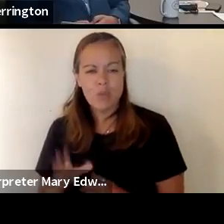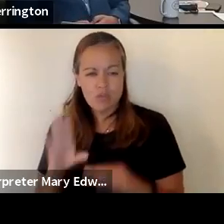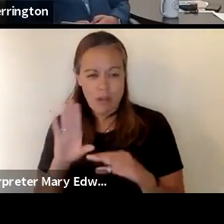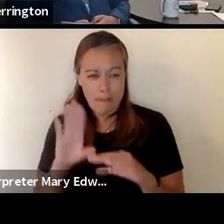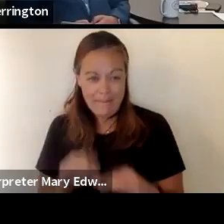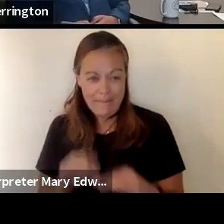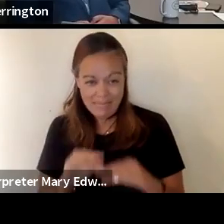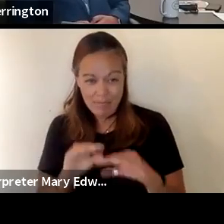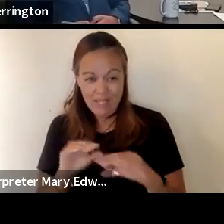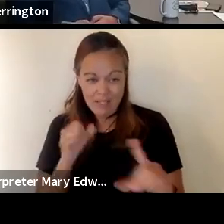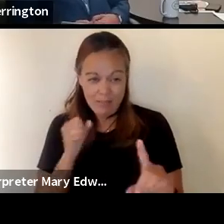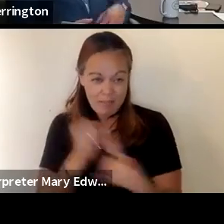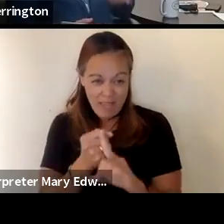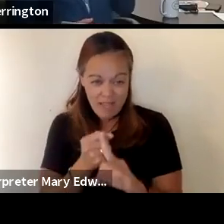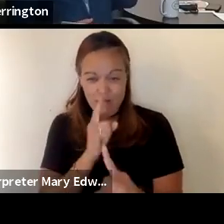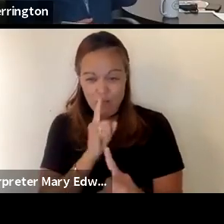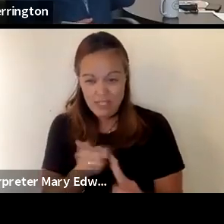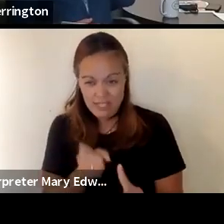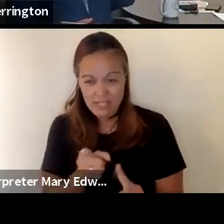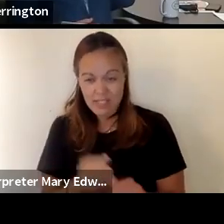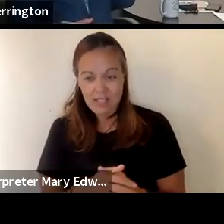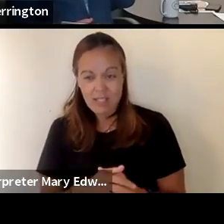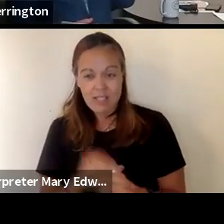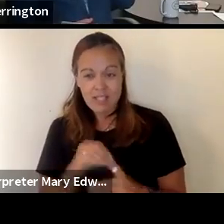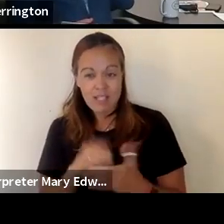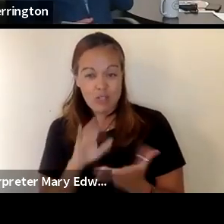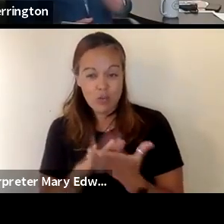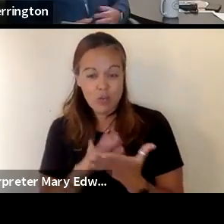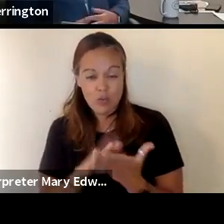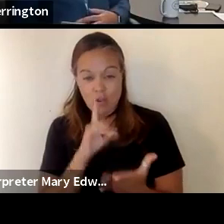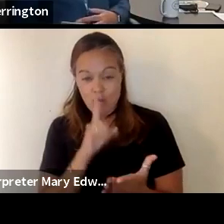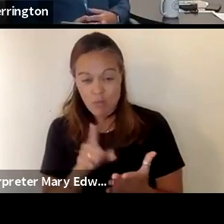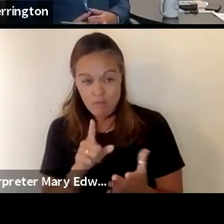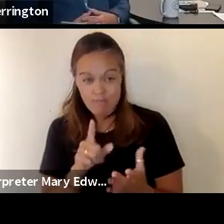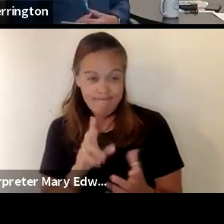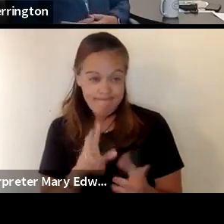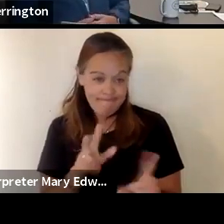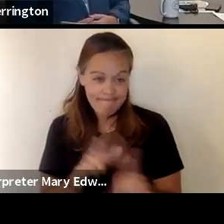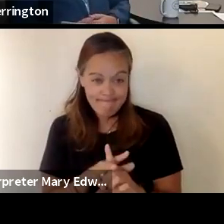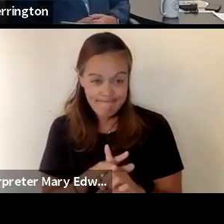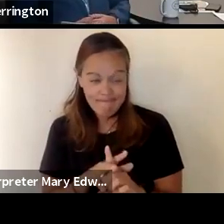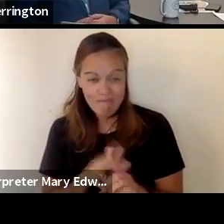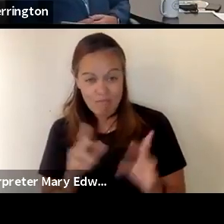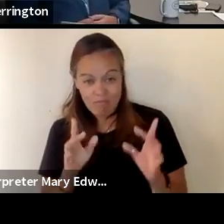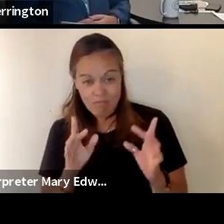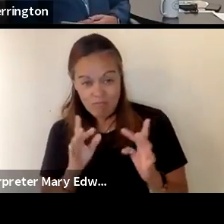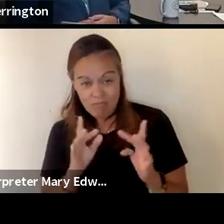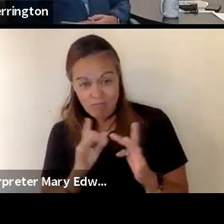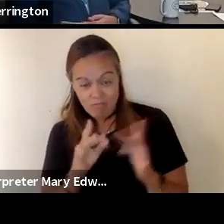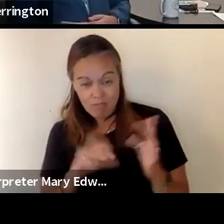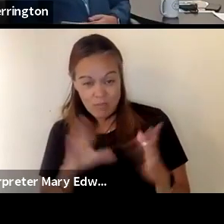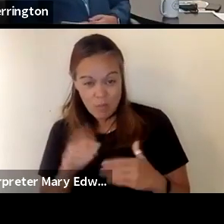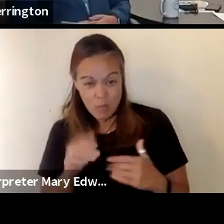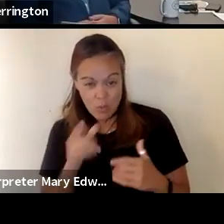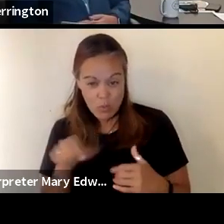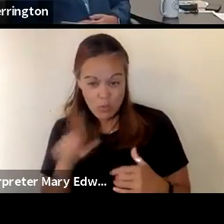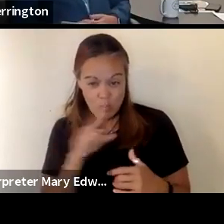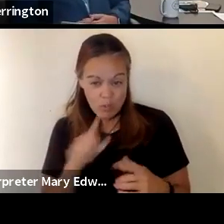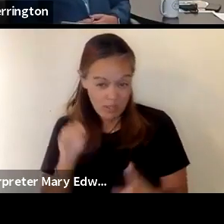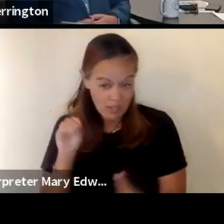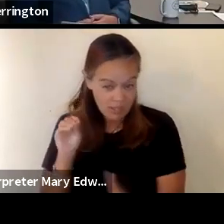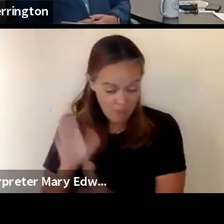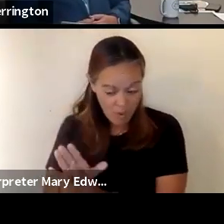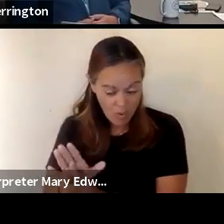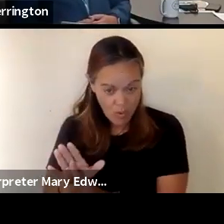the impact clearly on schools by really applying the contact tracing of those who were really exposed